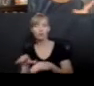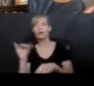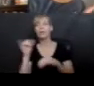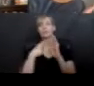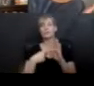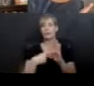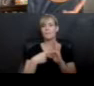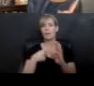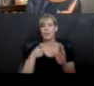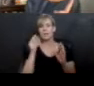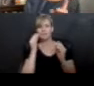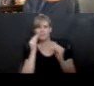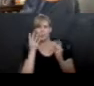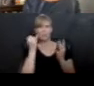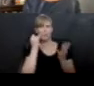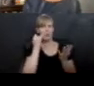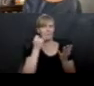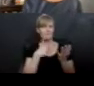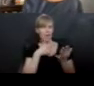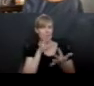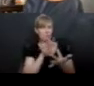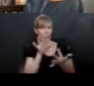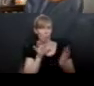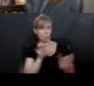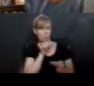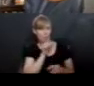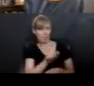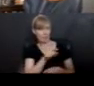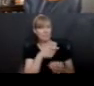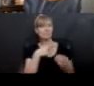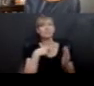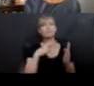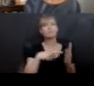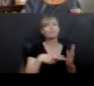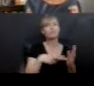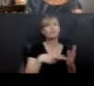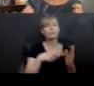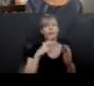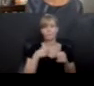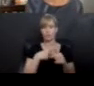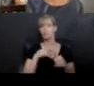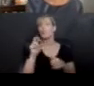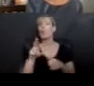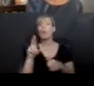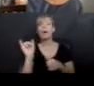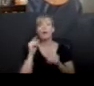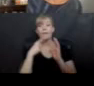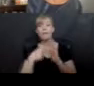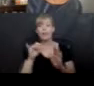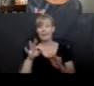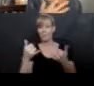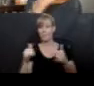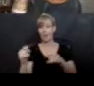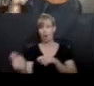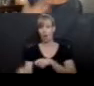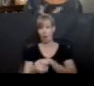Like what if I chose to do that? But maybe it's also playing golf or whatever it is. Did you know? So there's a thing